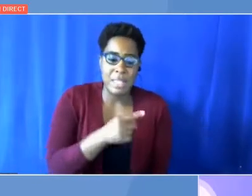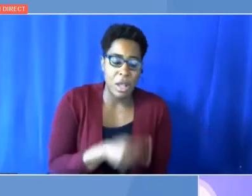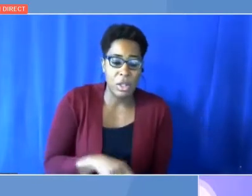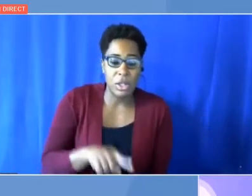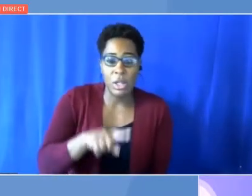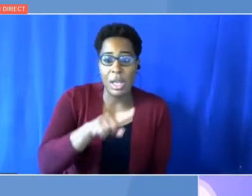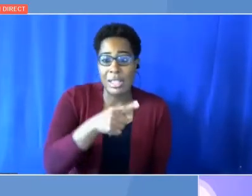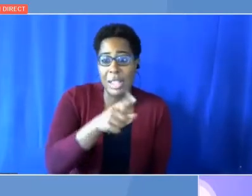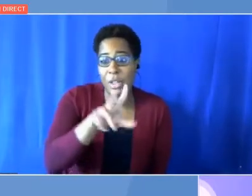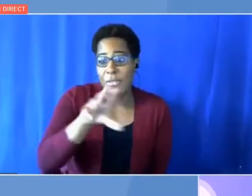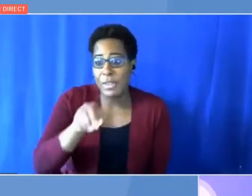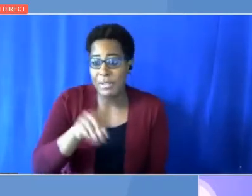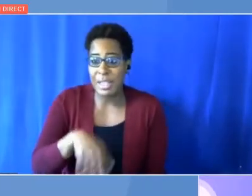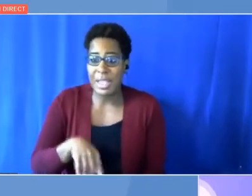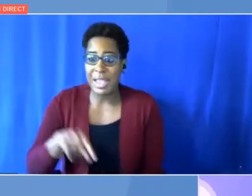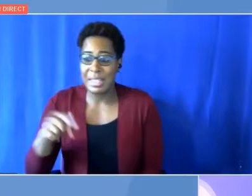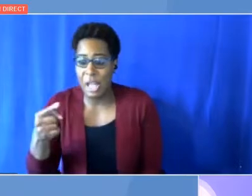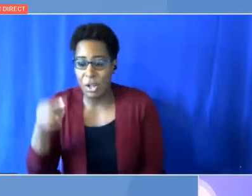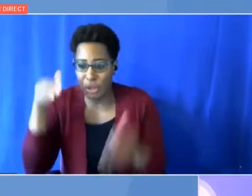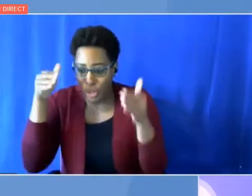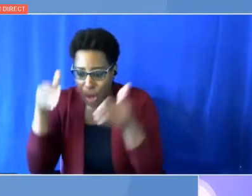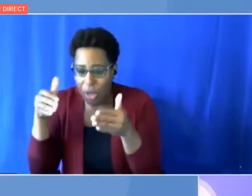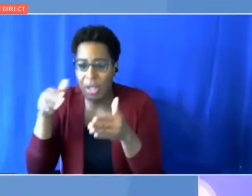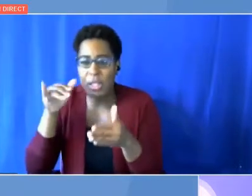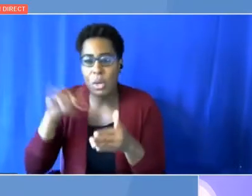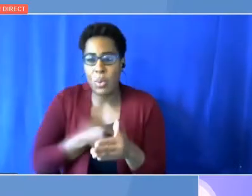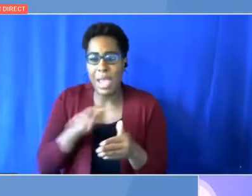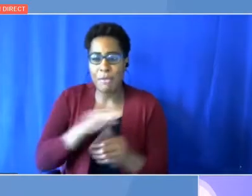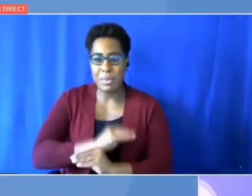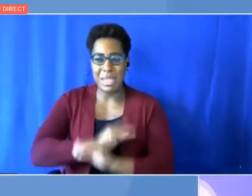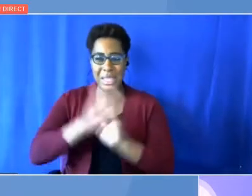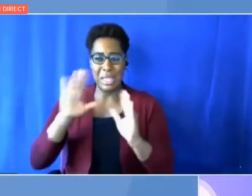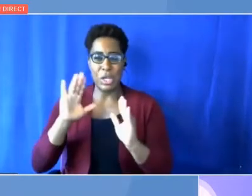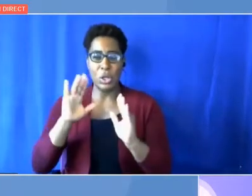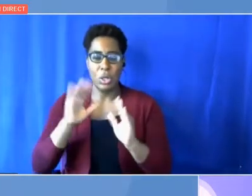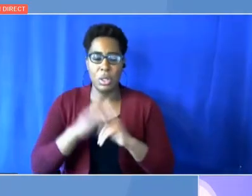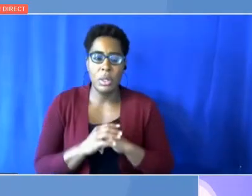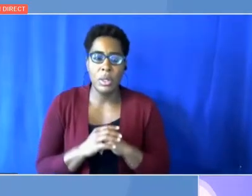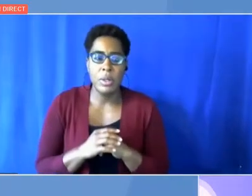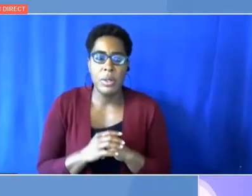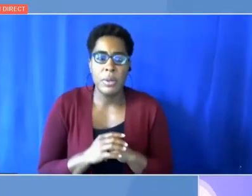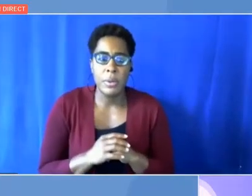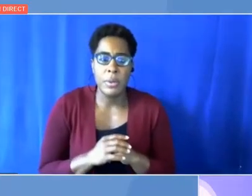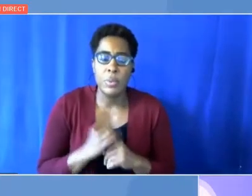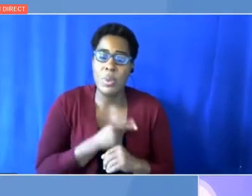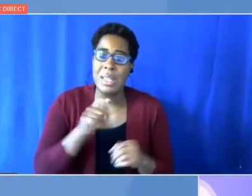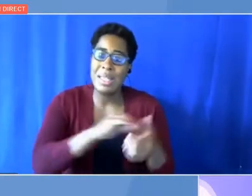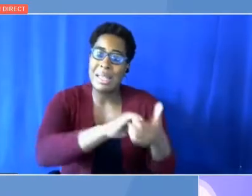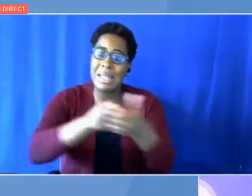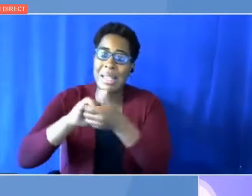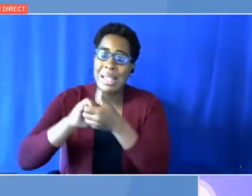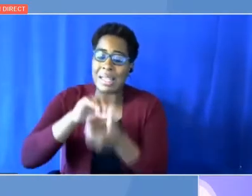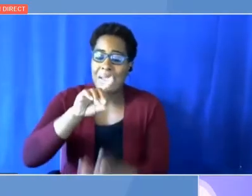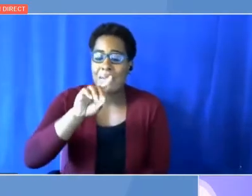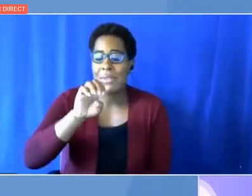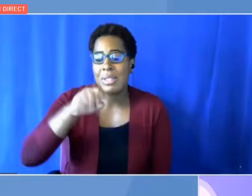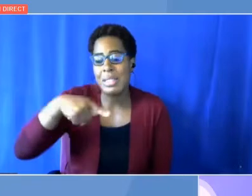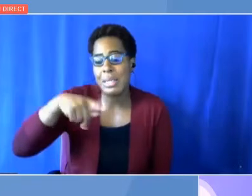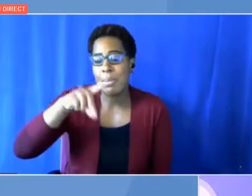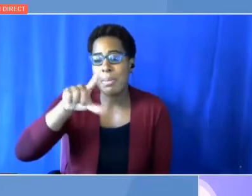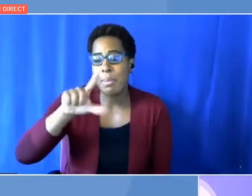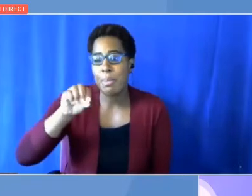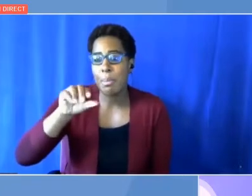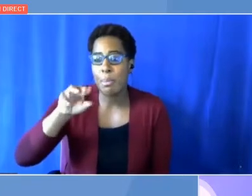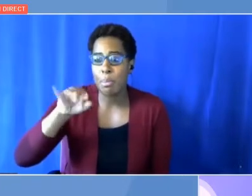being clear about deployment targets. I think that's one of the most important things is collective deployment targets and then clarity from the IRA, from Europe,